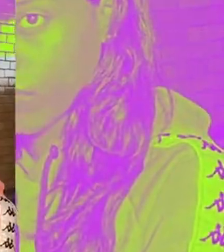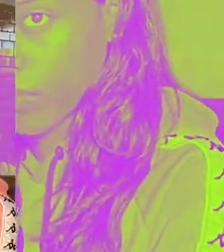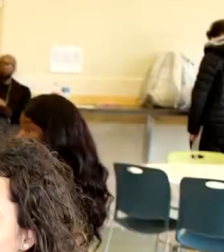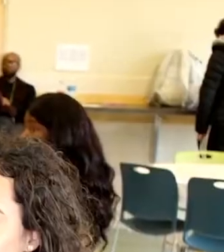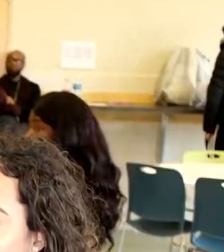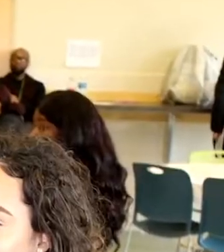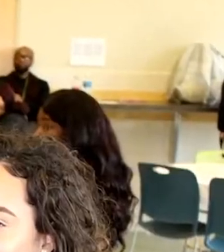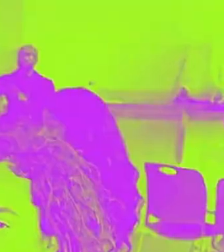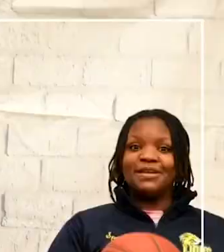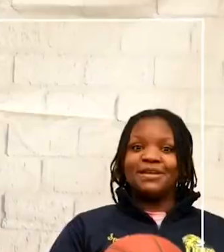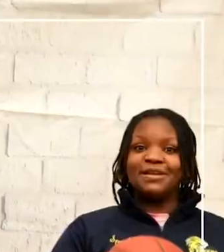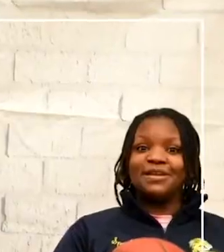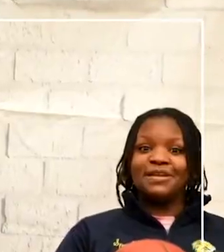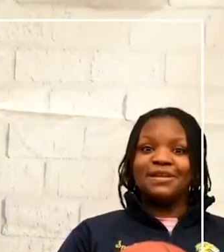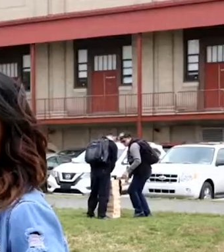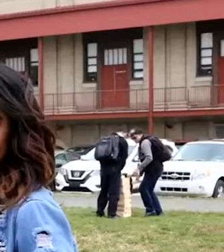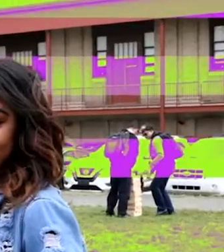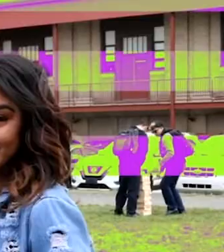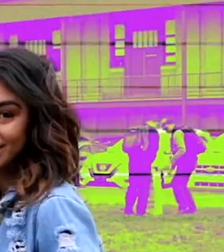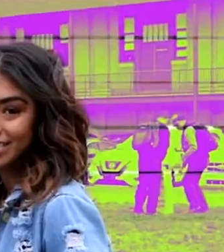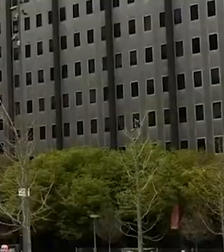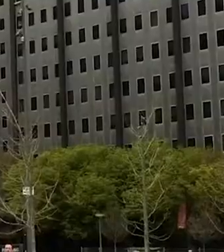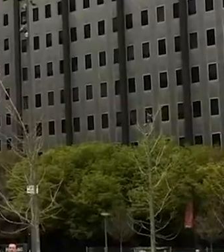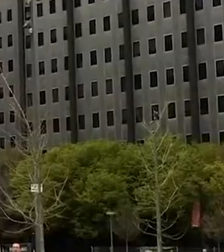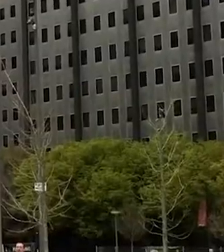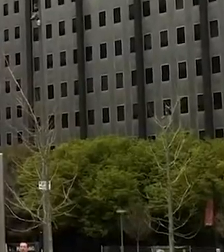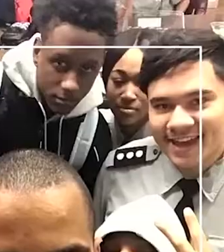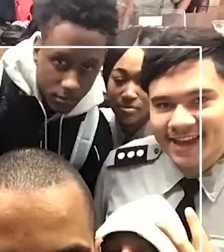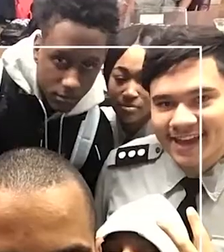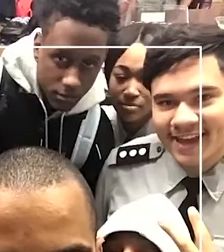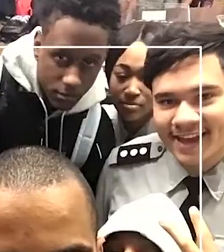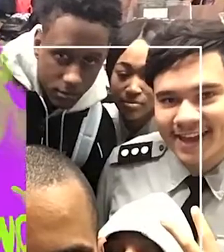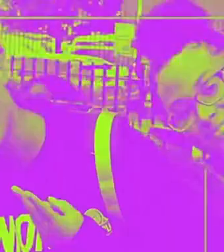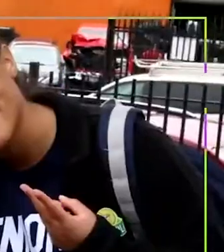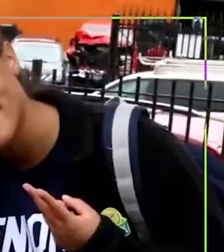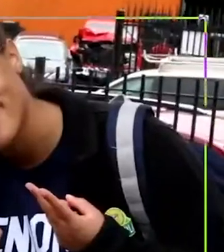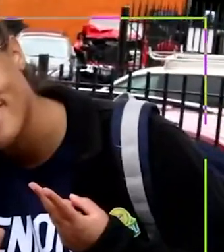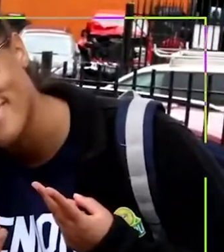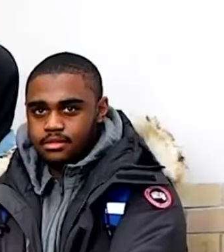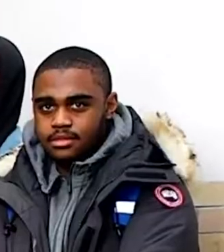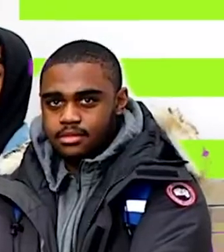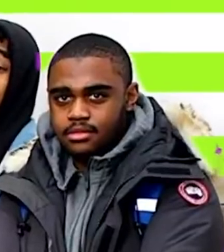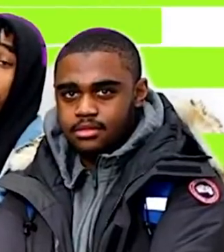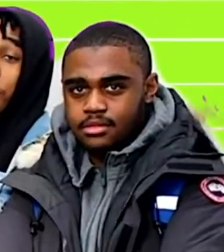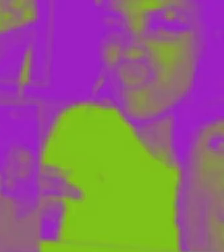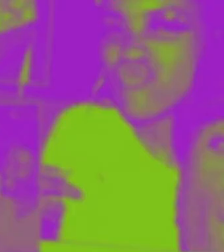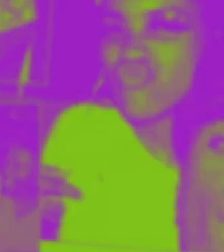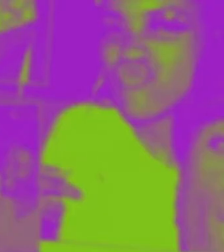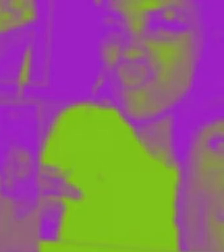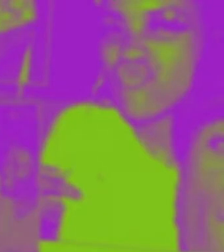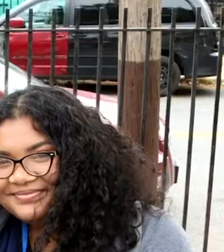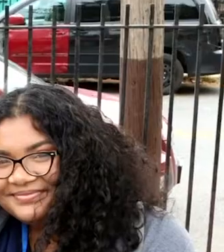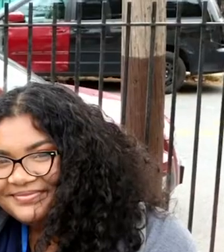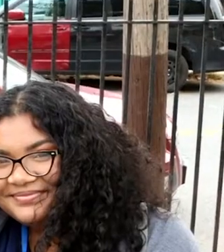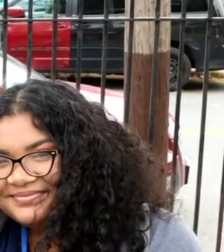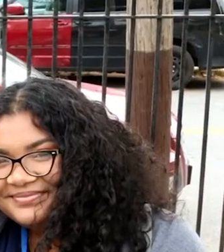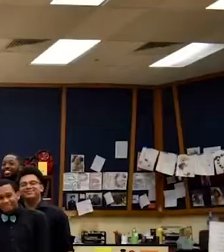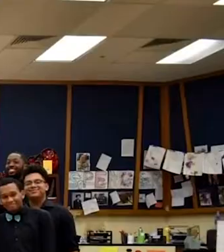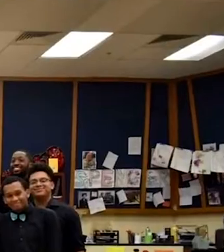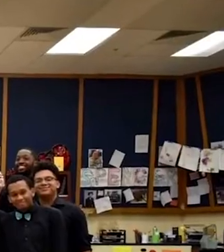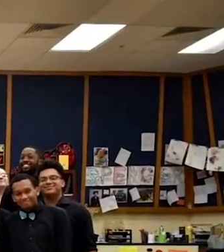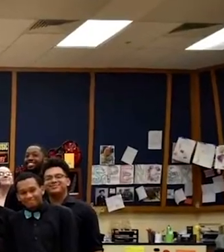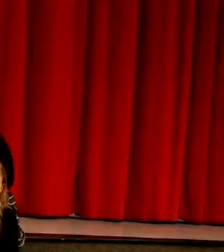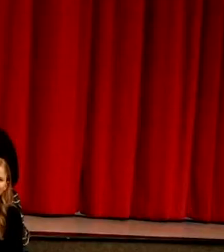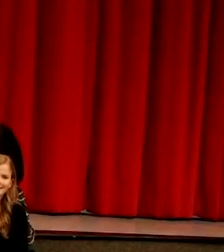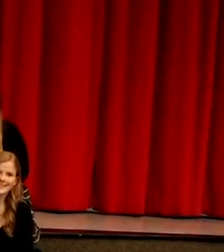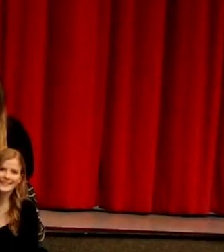time when we want to gather together to celebrate your accomplishments. You are our hope. Your class has handled this time